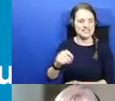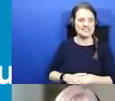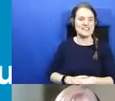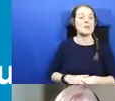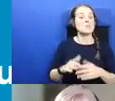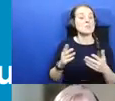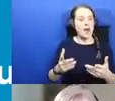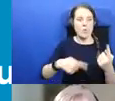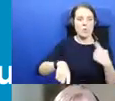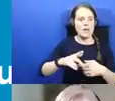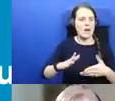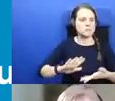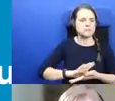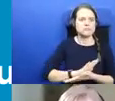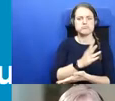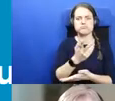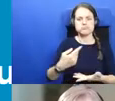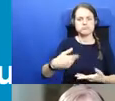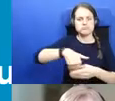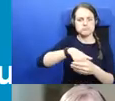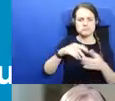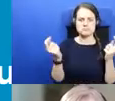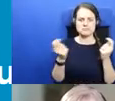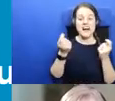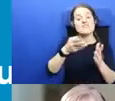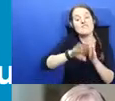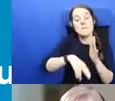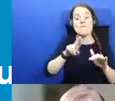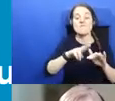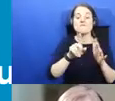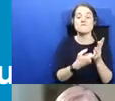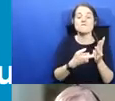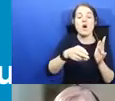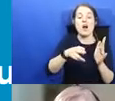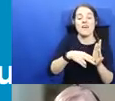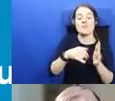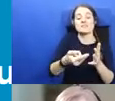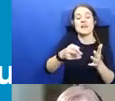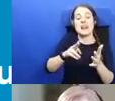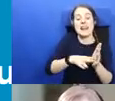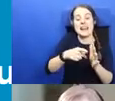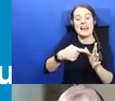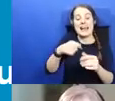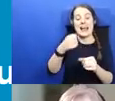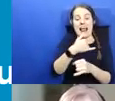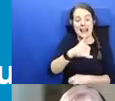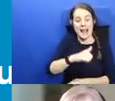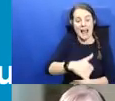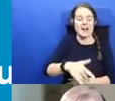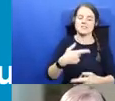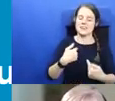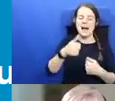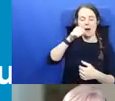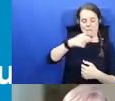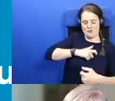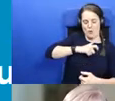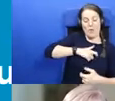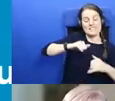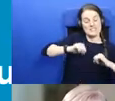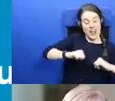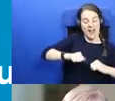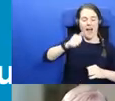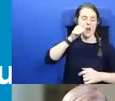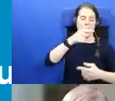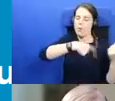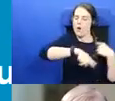be part of this celebration and on behalf of Forest Nageliga as well and my role as Chair I know that we are delighted to